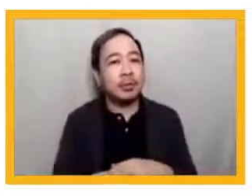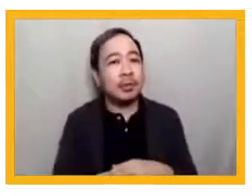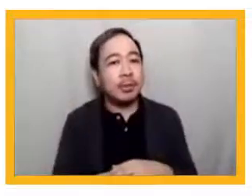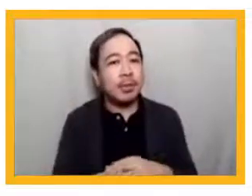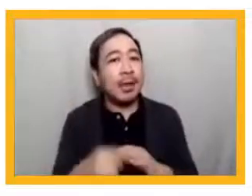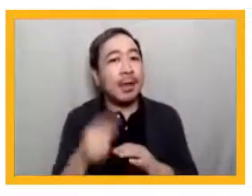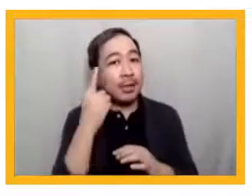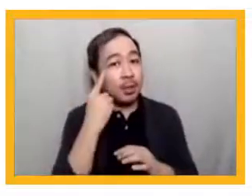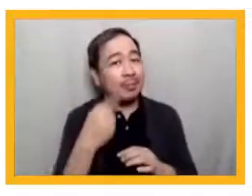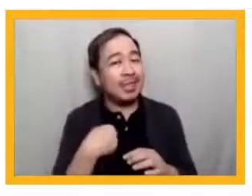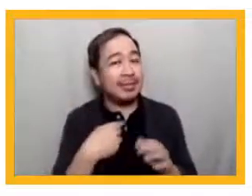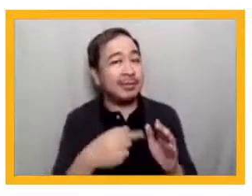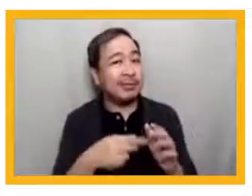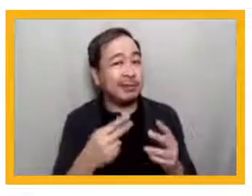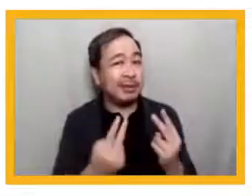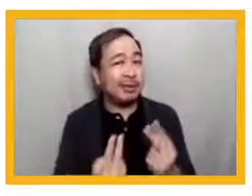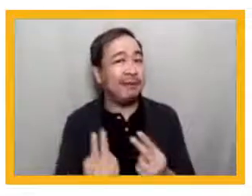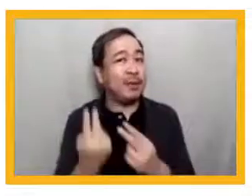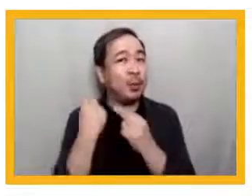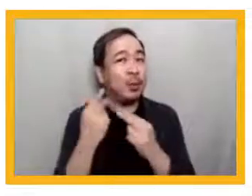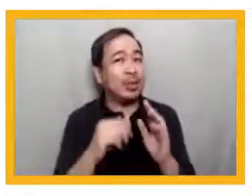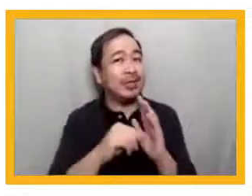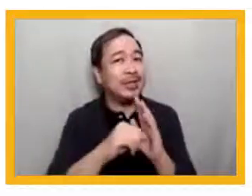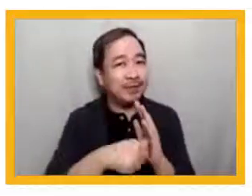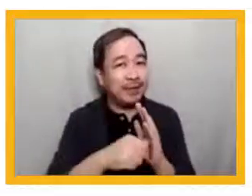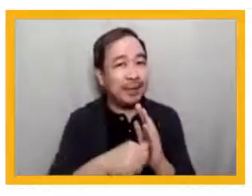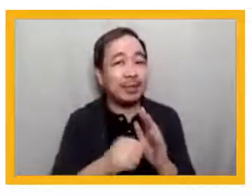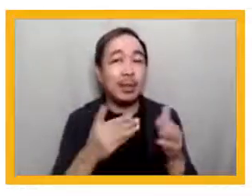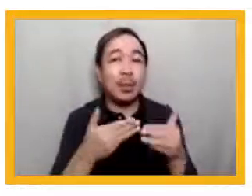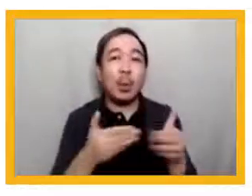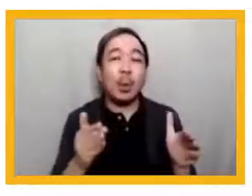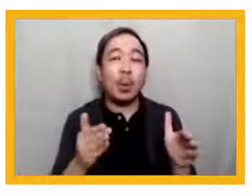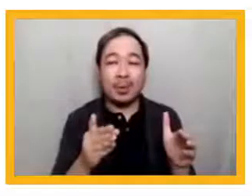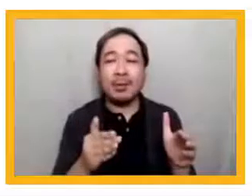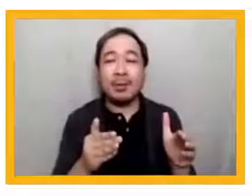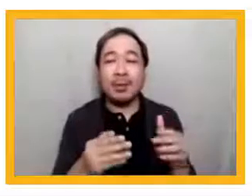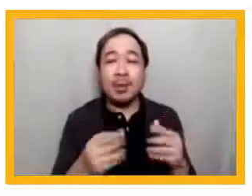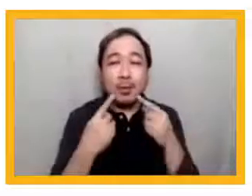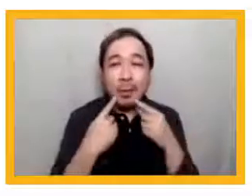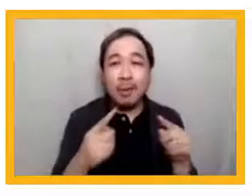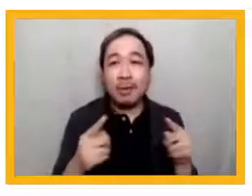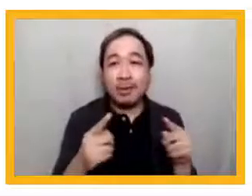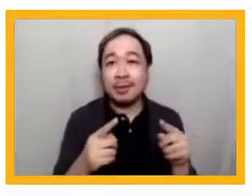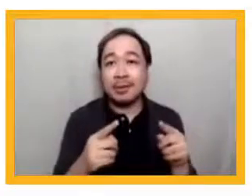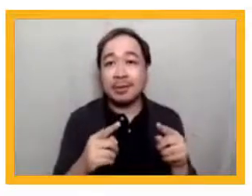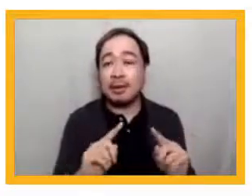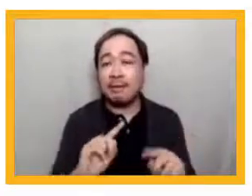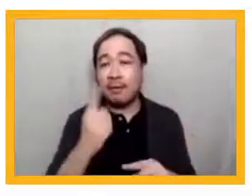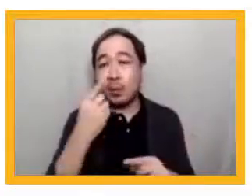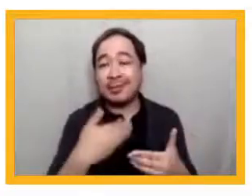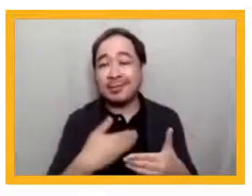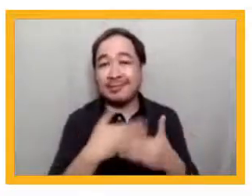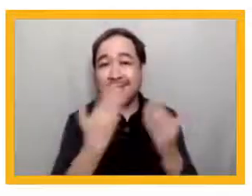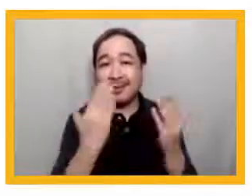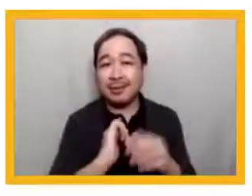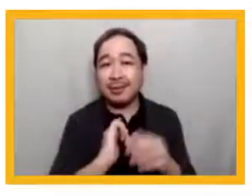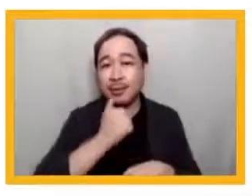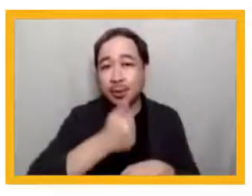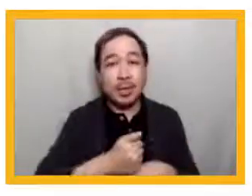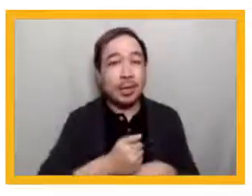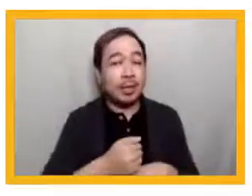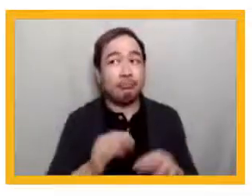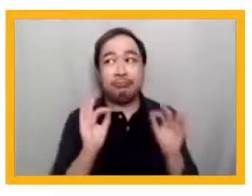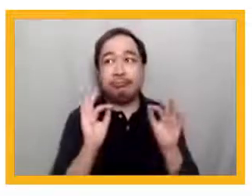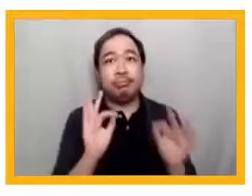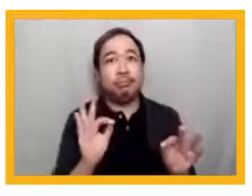of the key highlights of these remarks. The opening remarks and keynote addresses on the first day, I think, set the tone in a very powerful way by